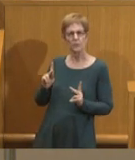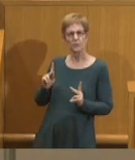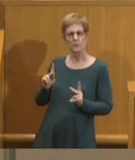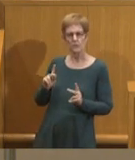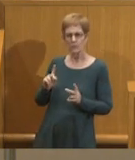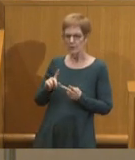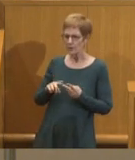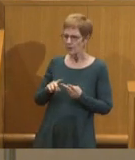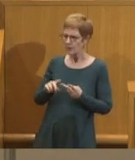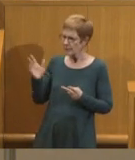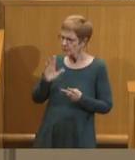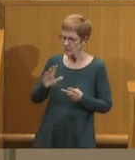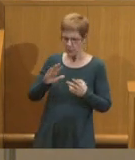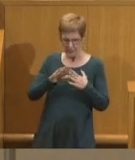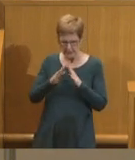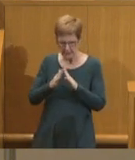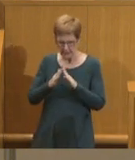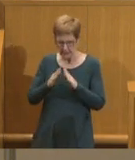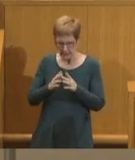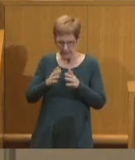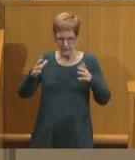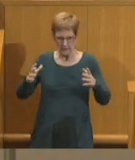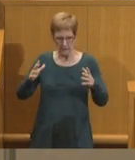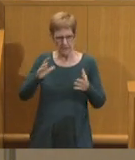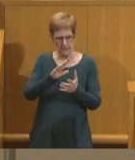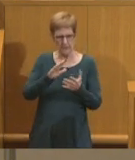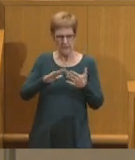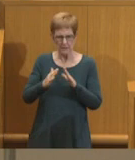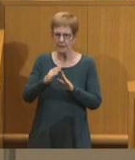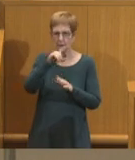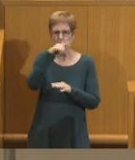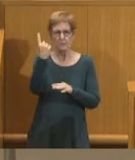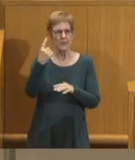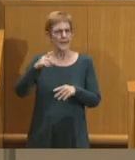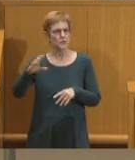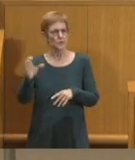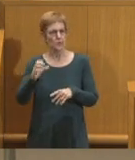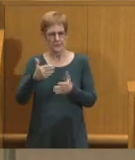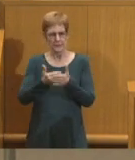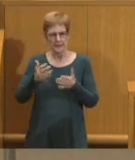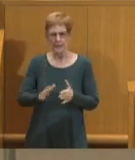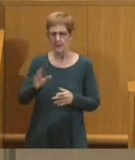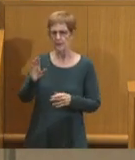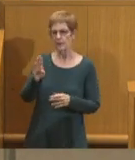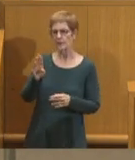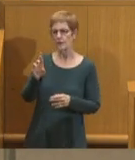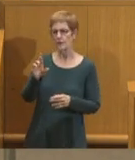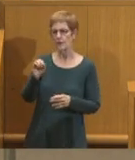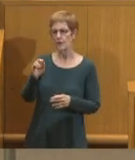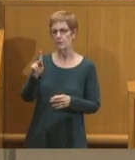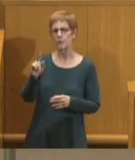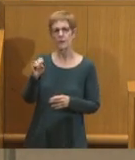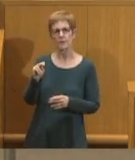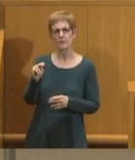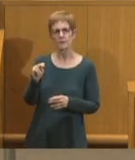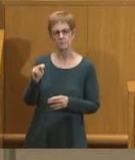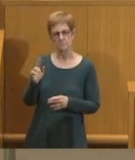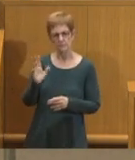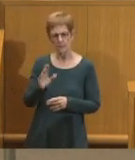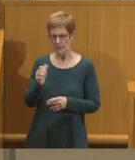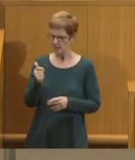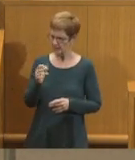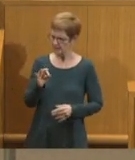once a city within a city. The center of black Charlotte, the neighborhood of Brooklyn. In